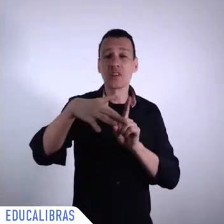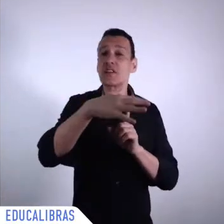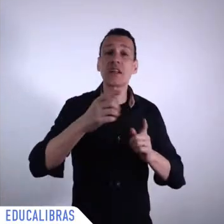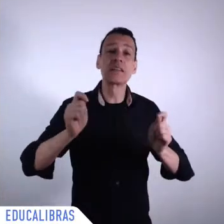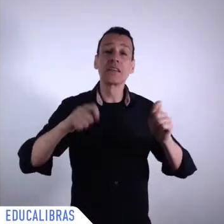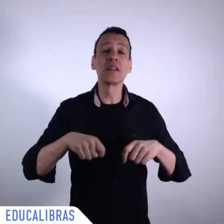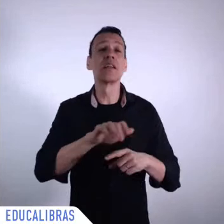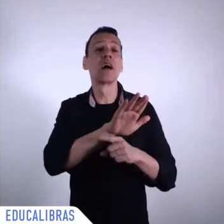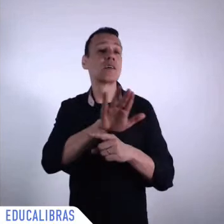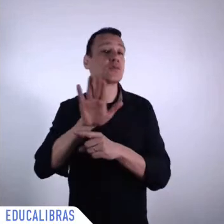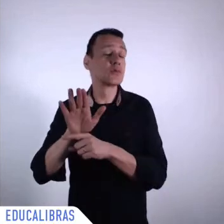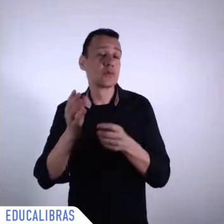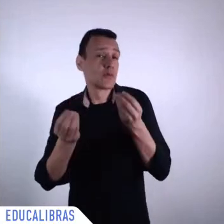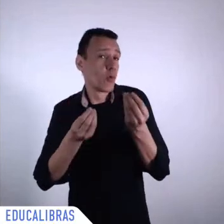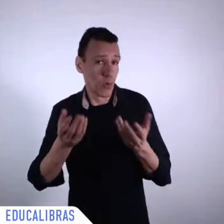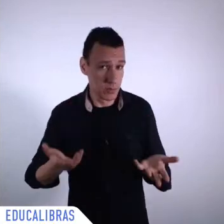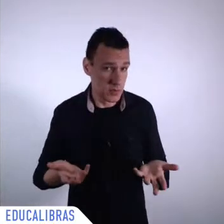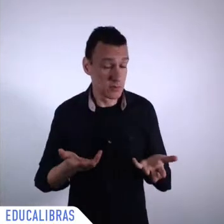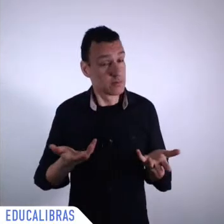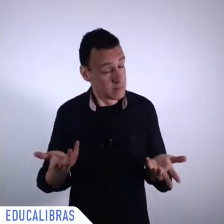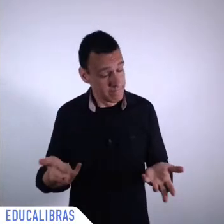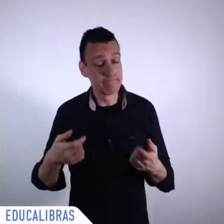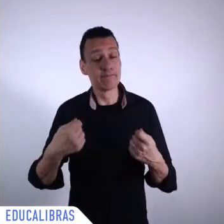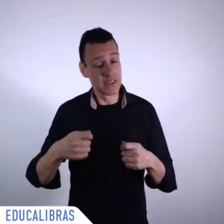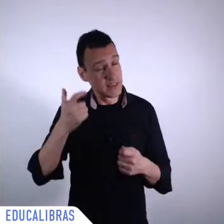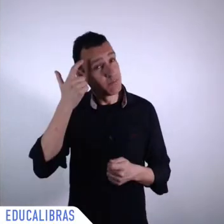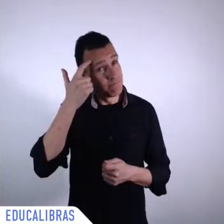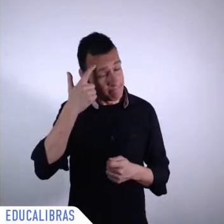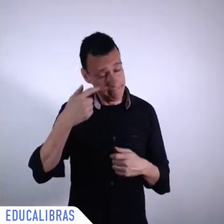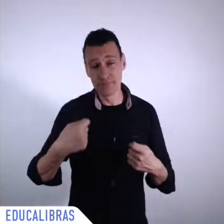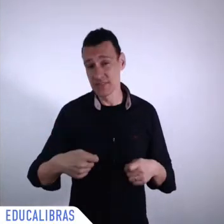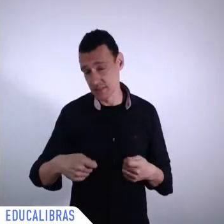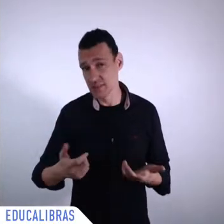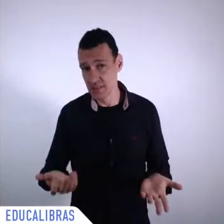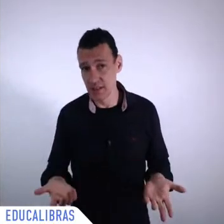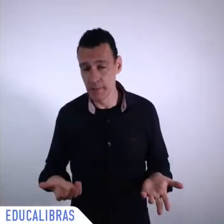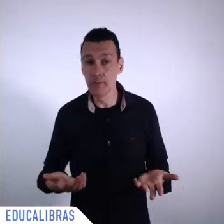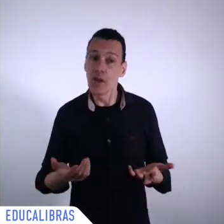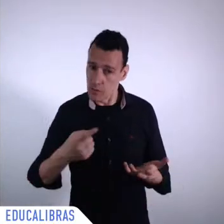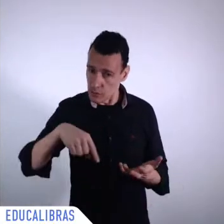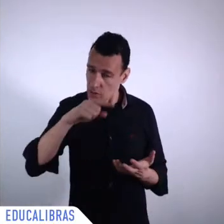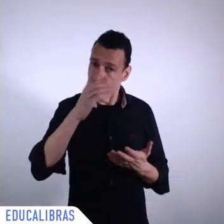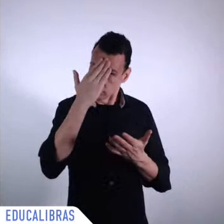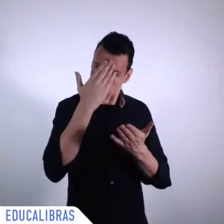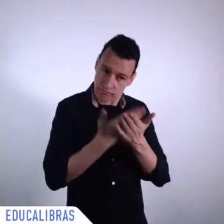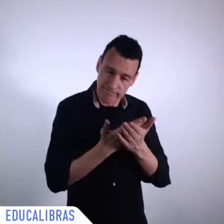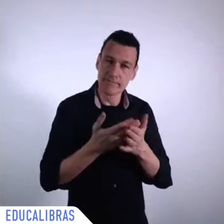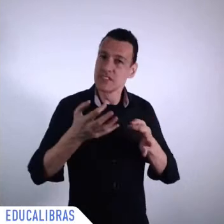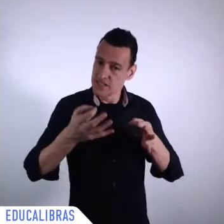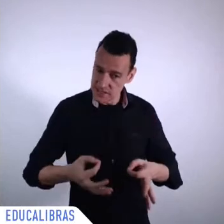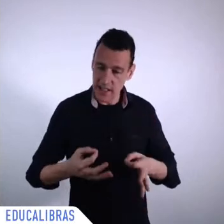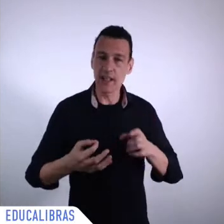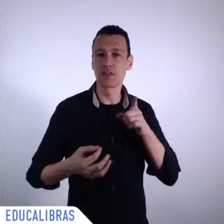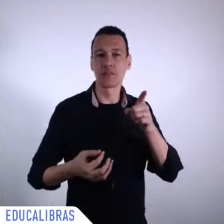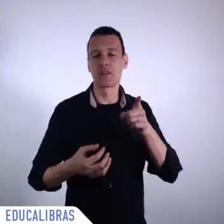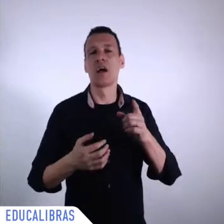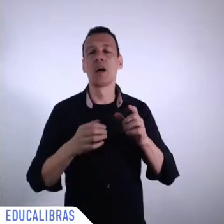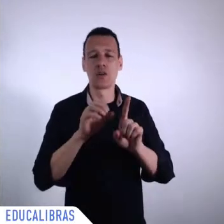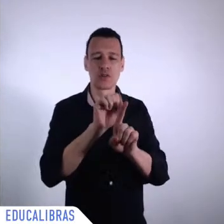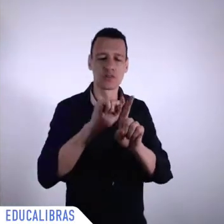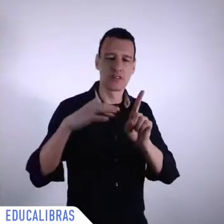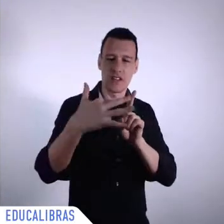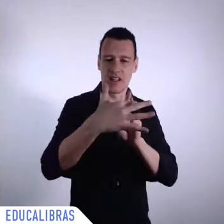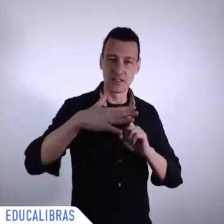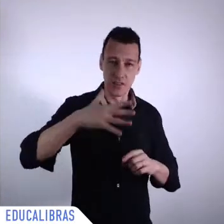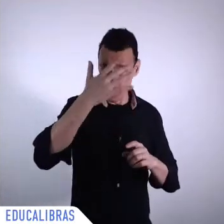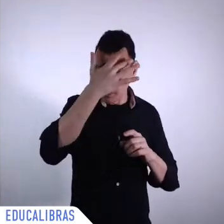an important role in the achievement of sustainable coal? In order to discuss these topics, we are very